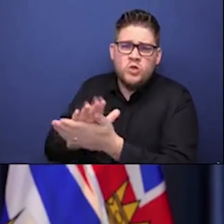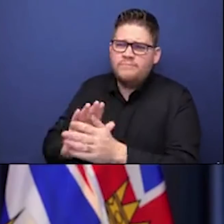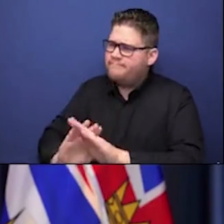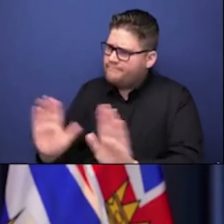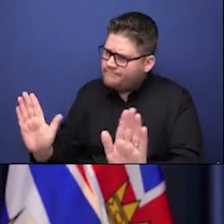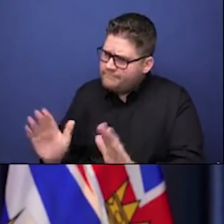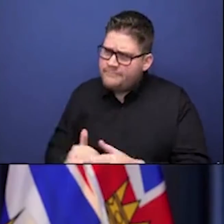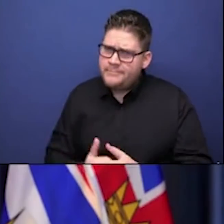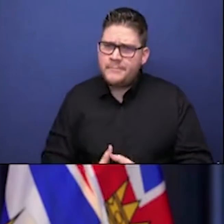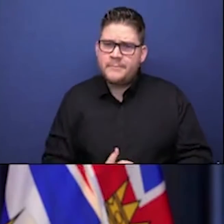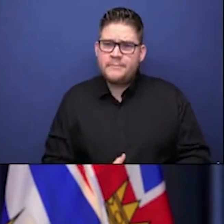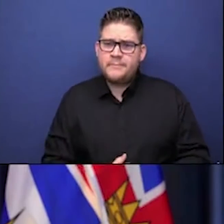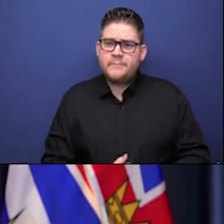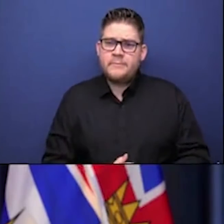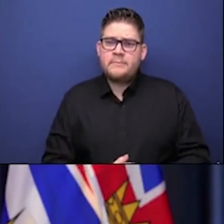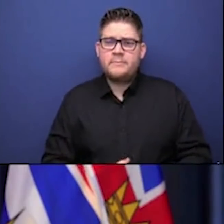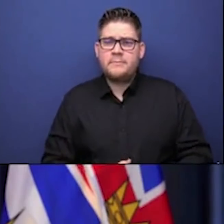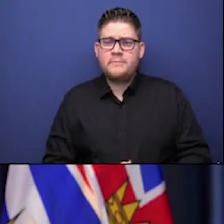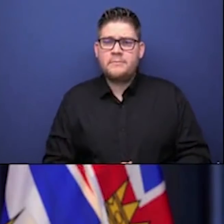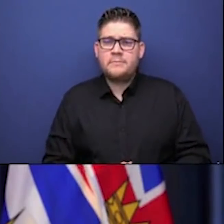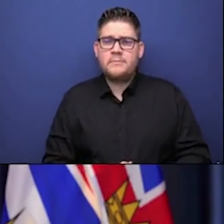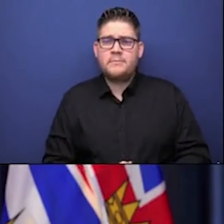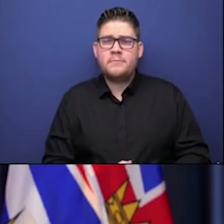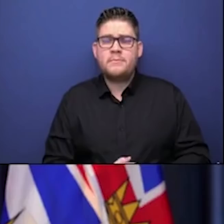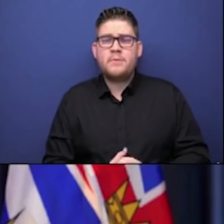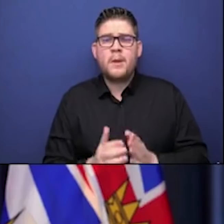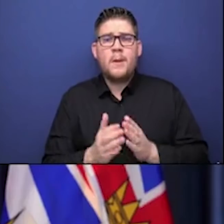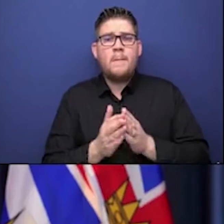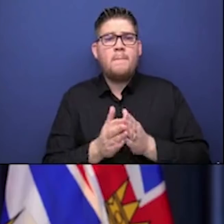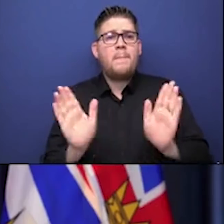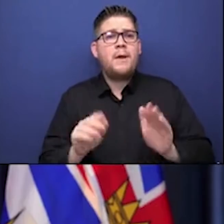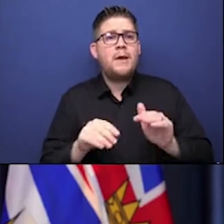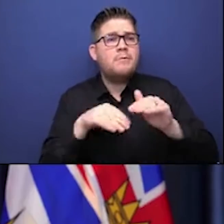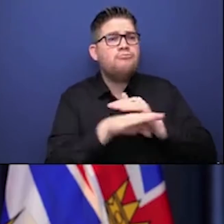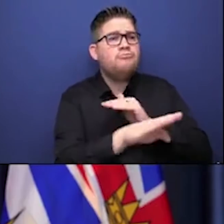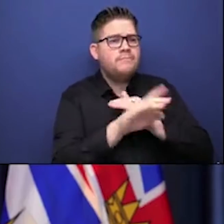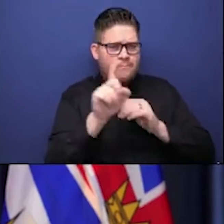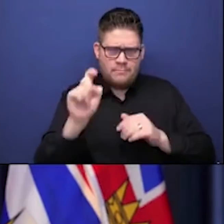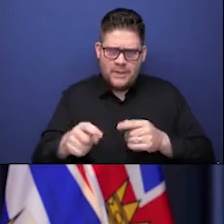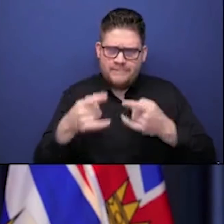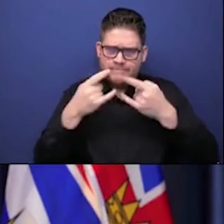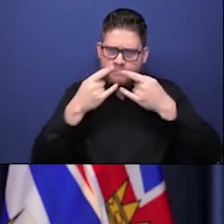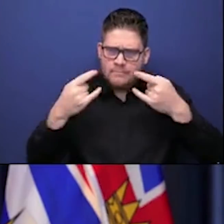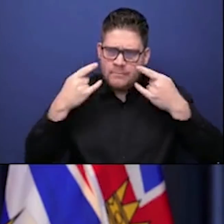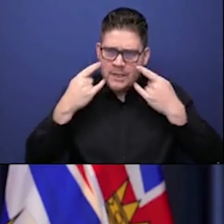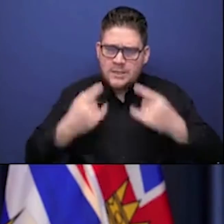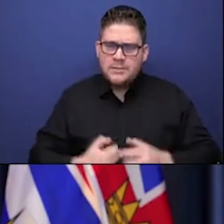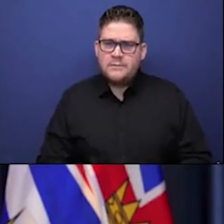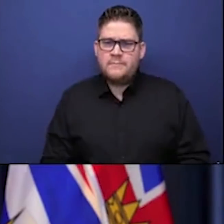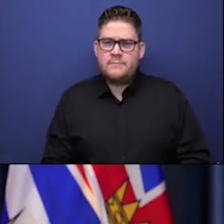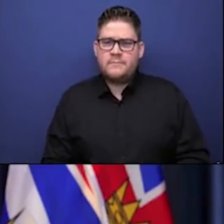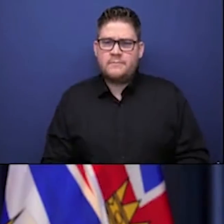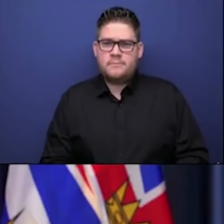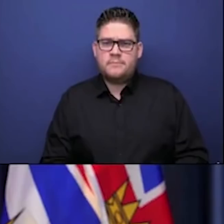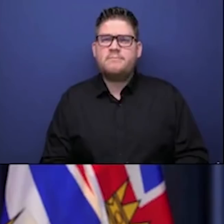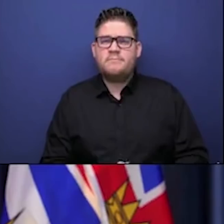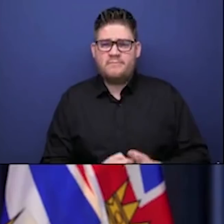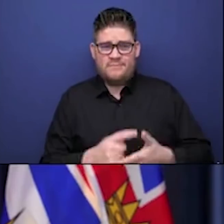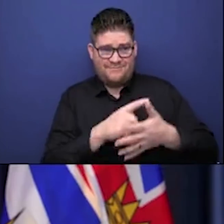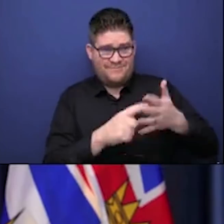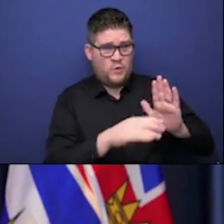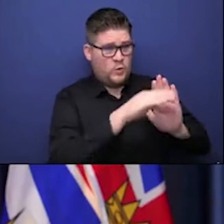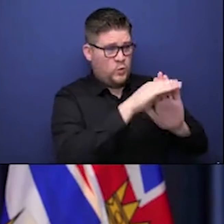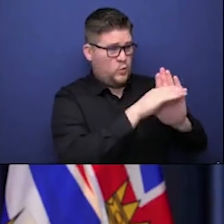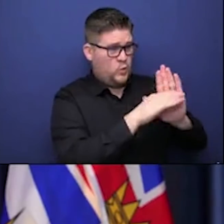are out and about for a walk, for mental health breaks and so on. The challenges that we have all endured over the past 12 months have been